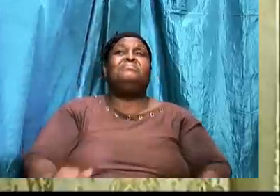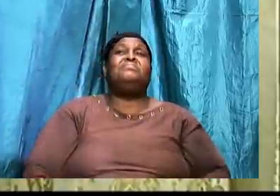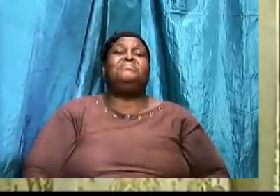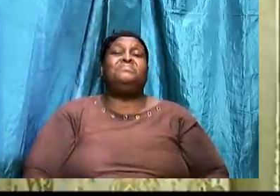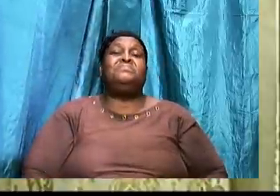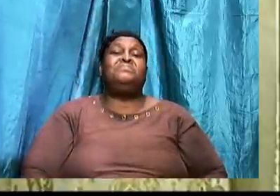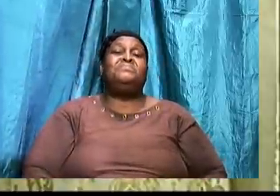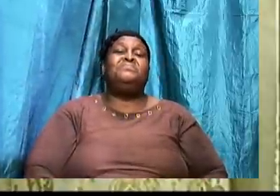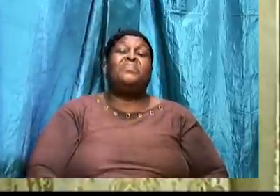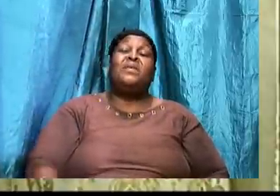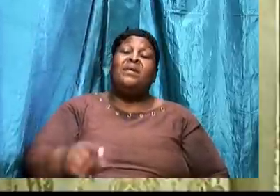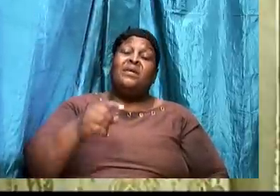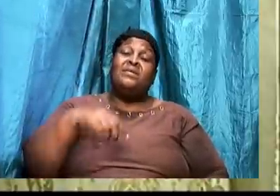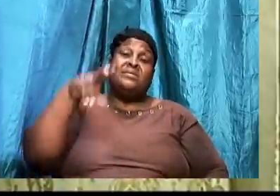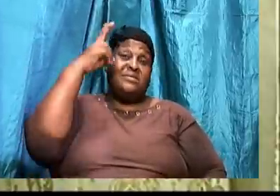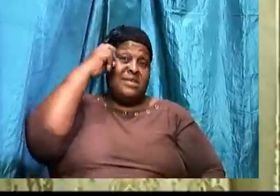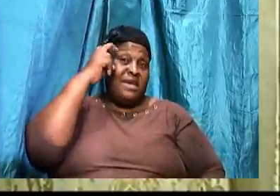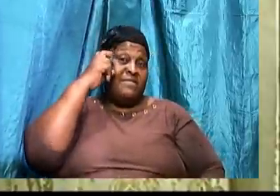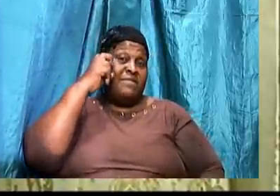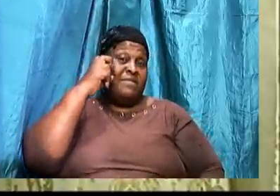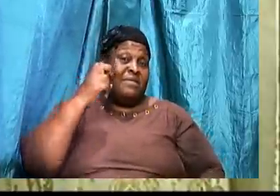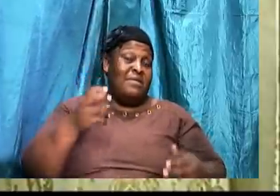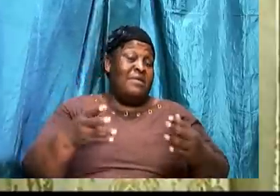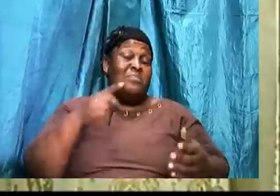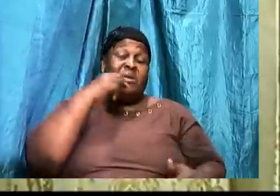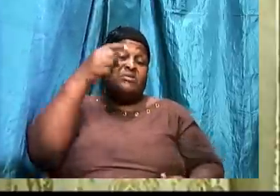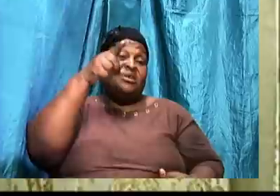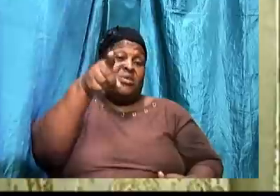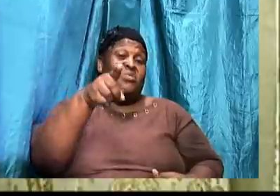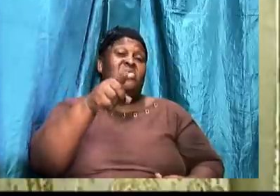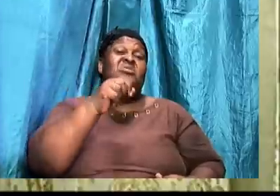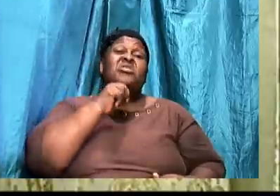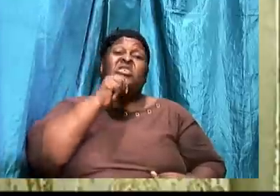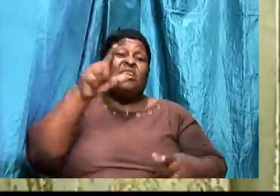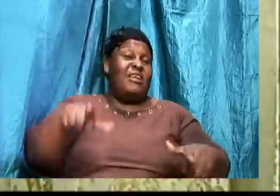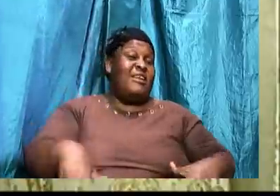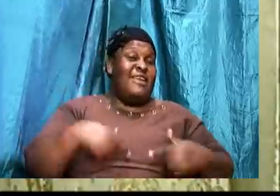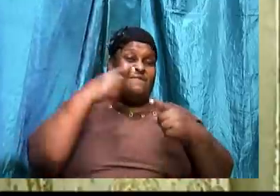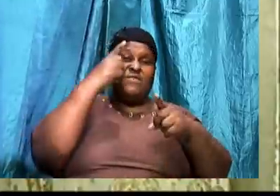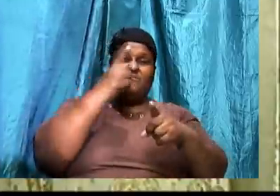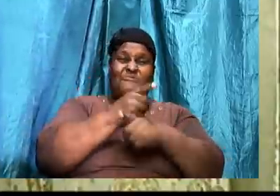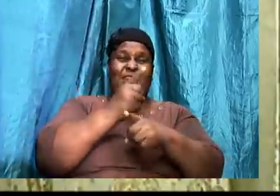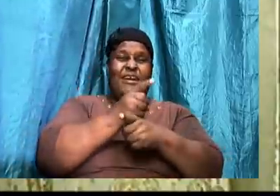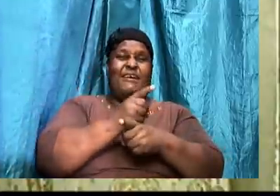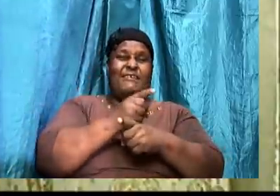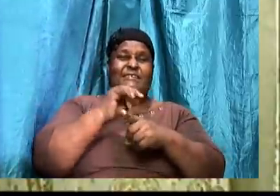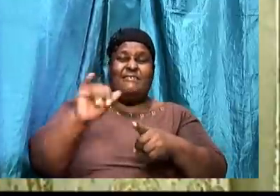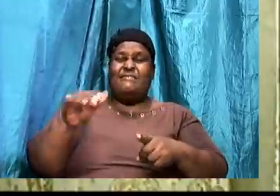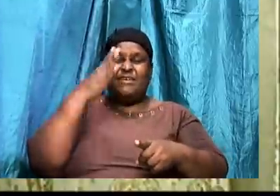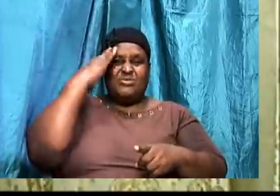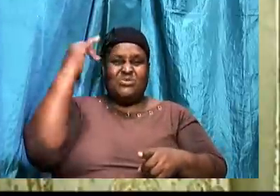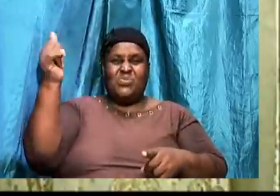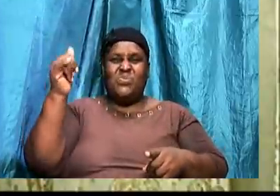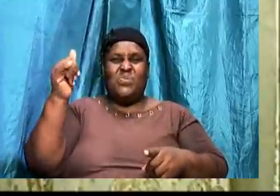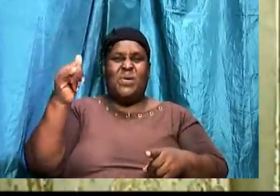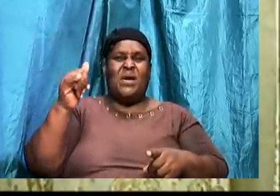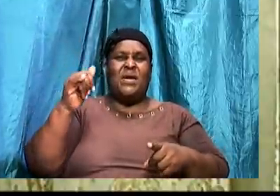So he might tell you that. You are not living uprightly. That is why you are going through the mess. And that is why.